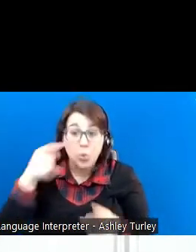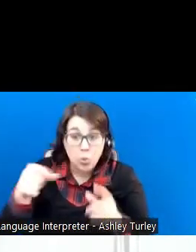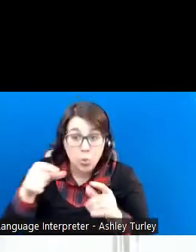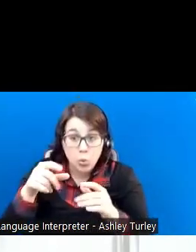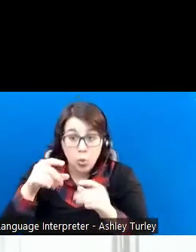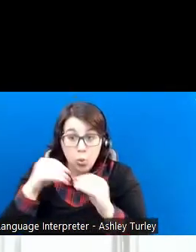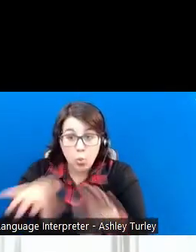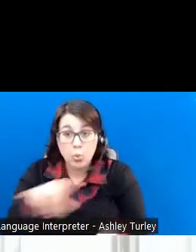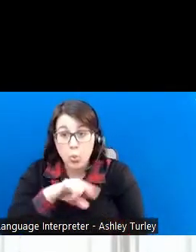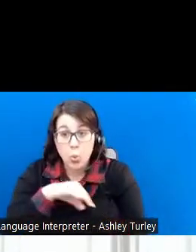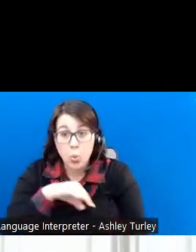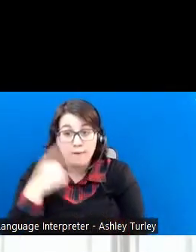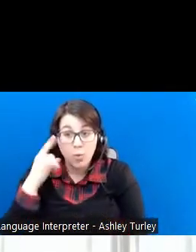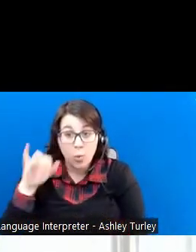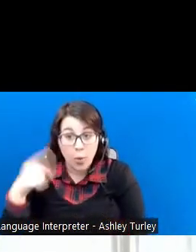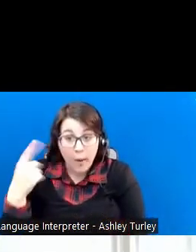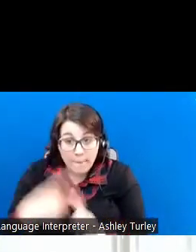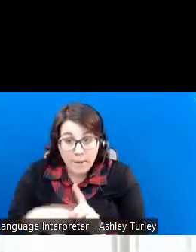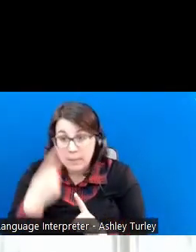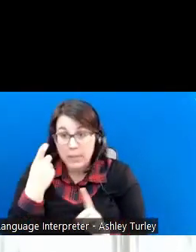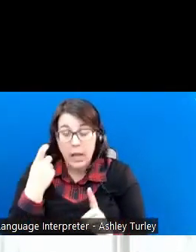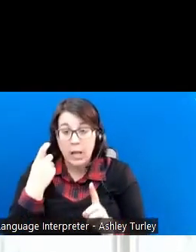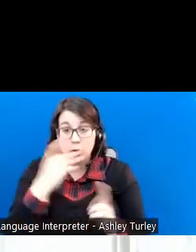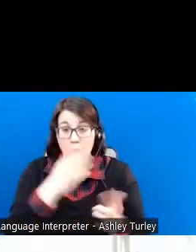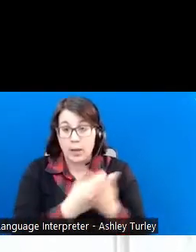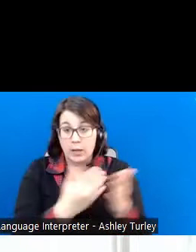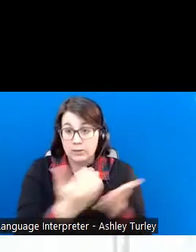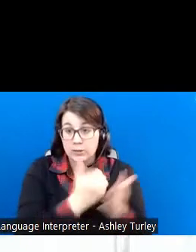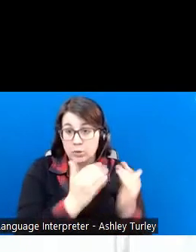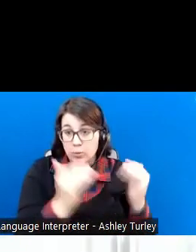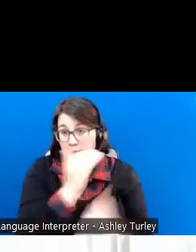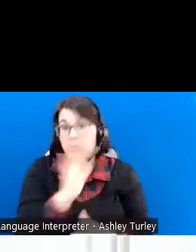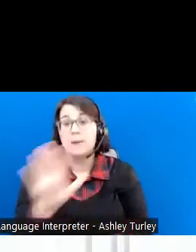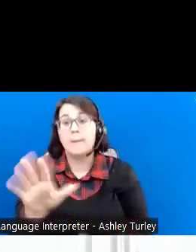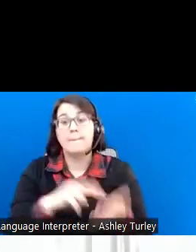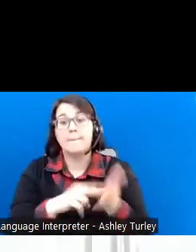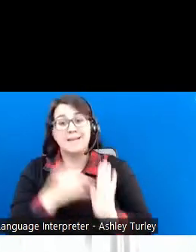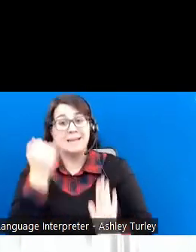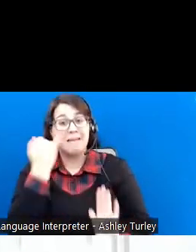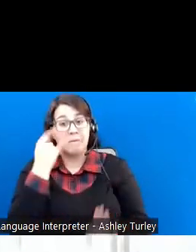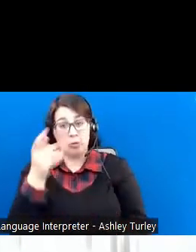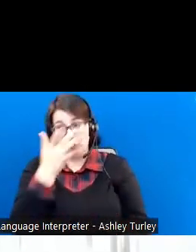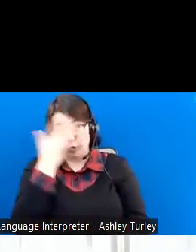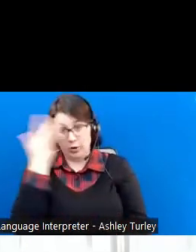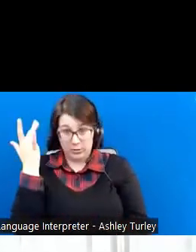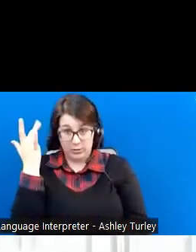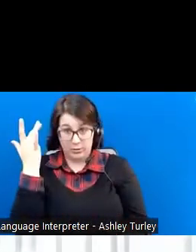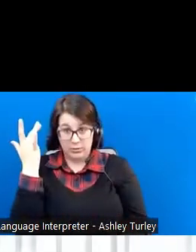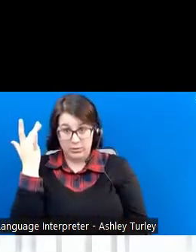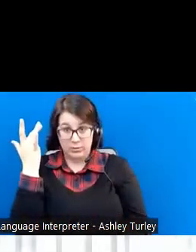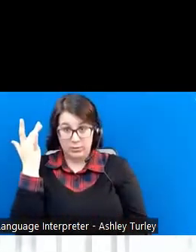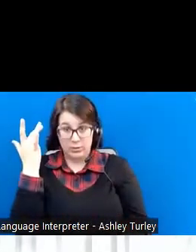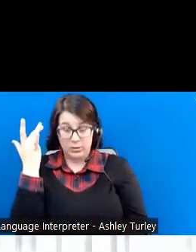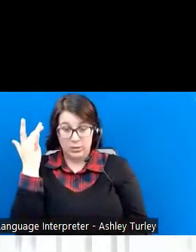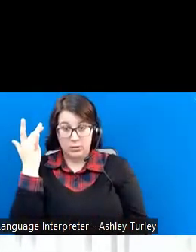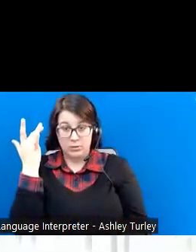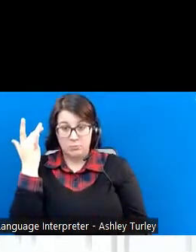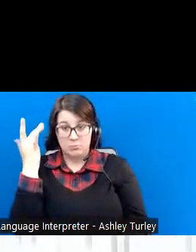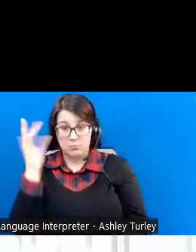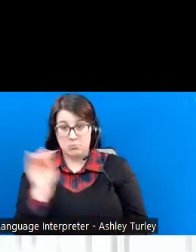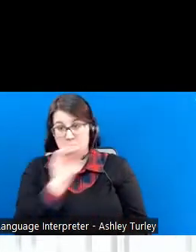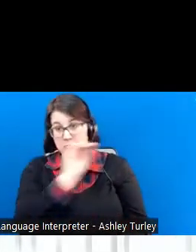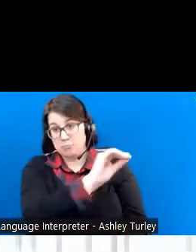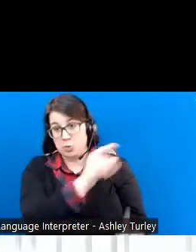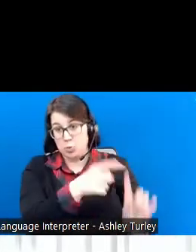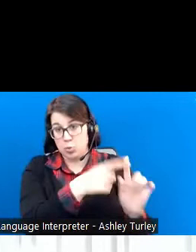for the month due to excess resources, so if you forget to put money into a West Virginia